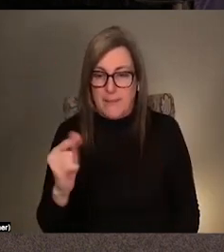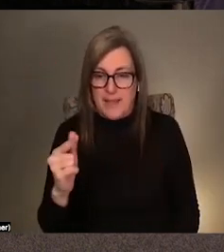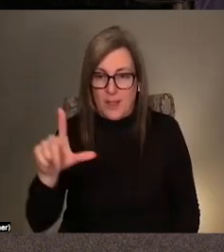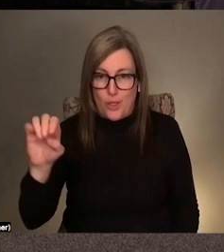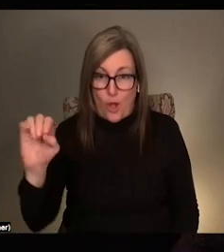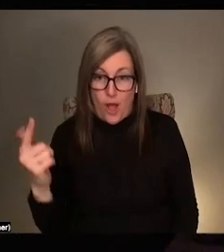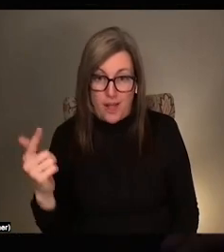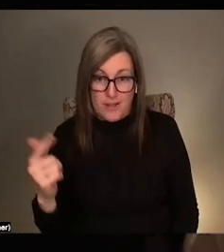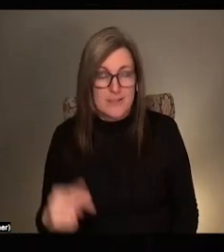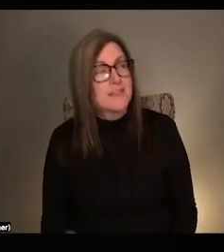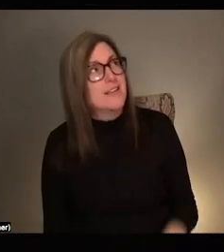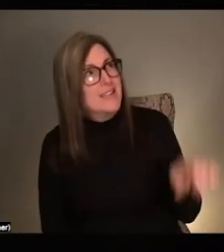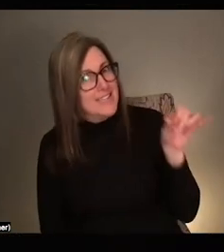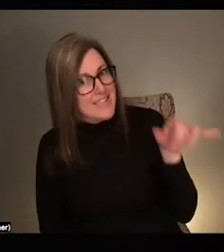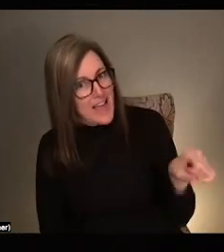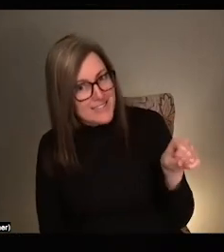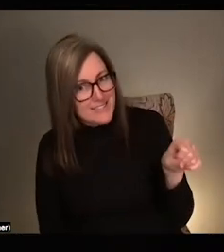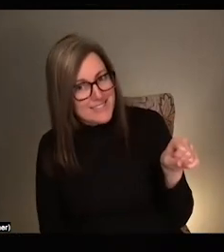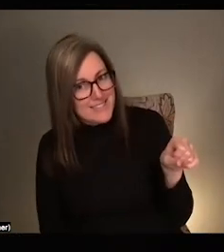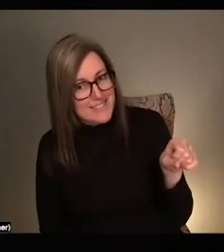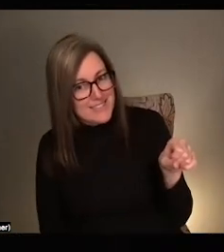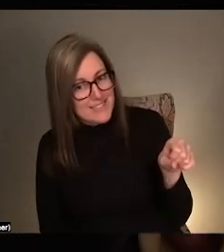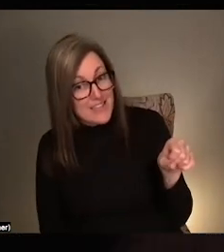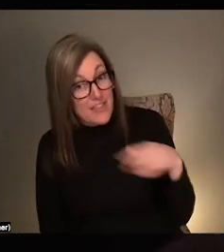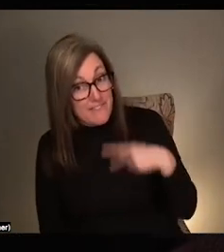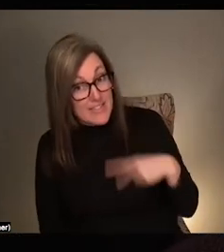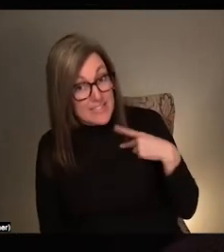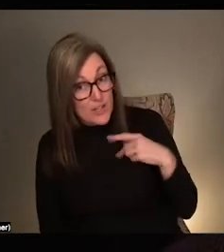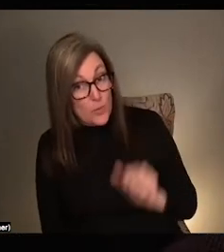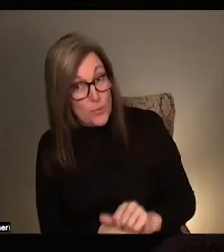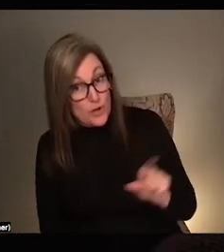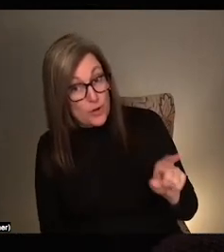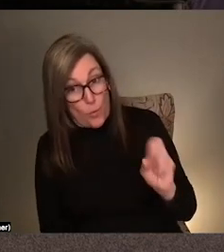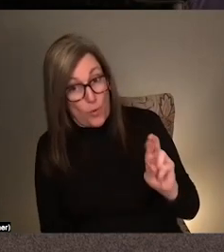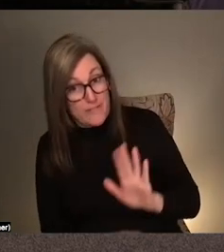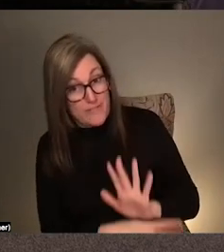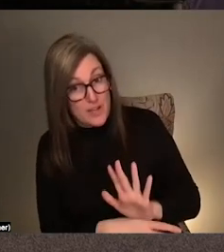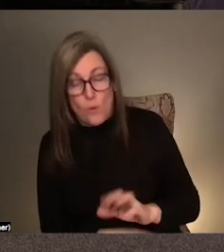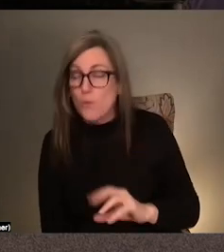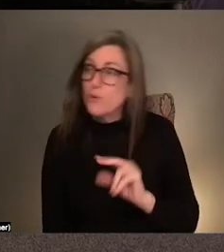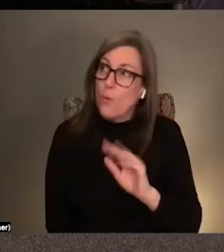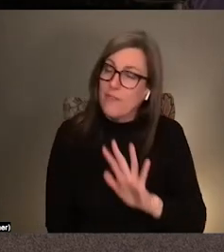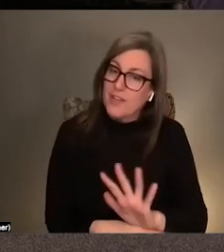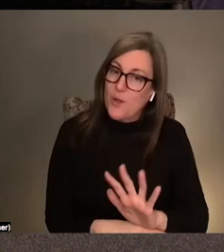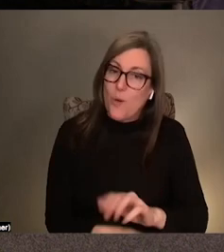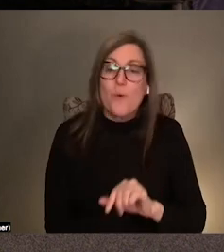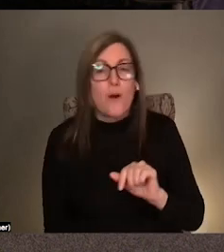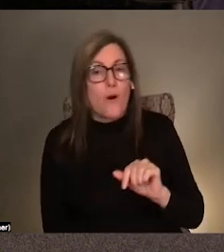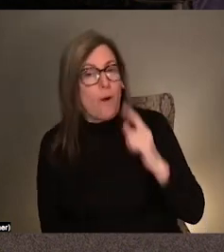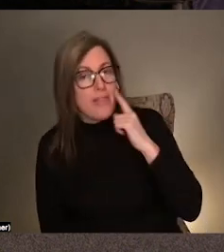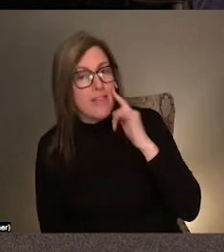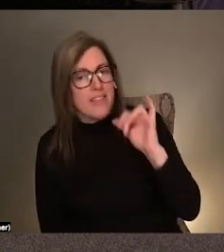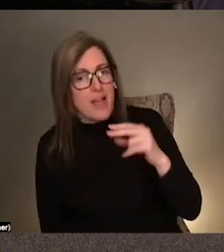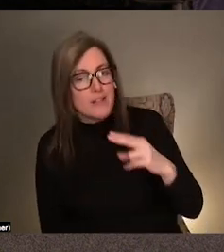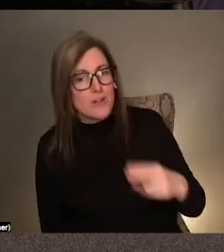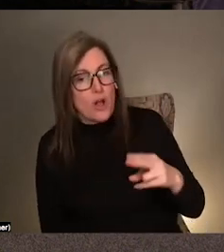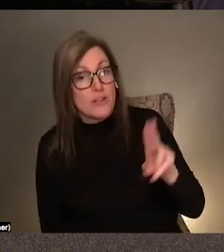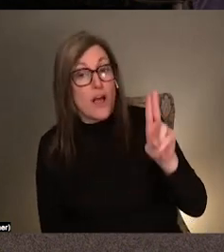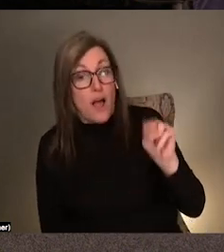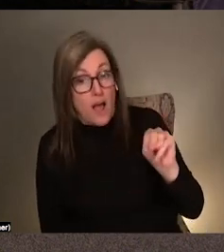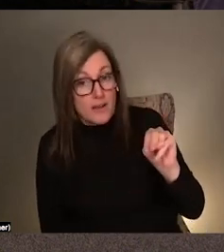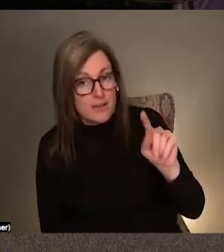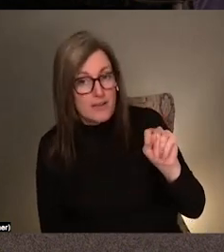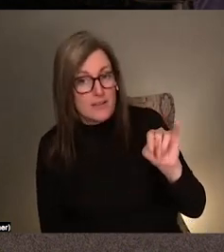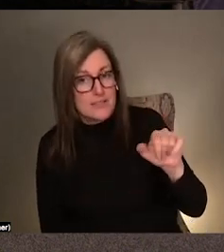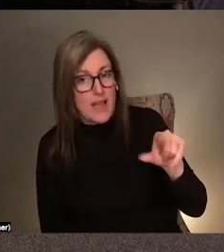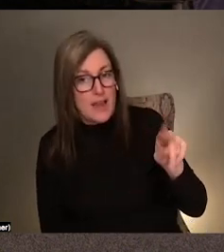Yeah. think that work is, you mean, oh, the physical work or the video? No, the video. Oh yeah. That's, I think that work is called Untitled. Untitled. You'll